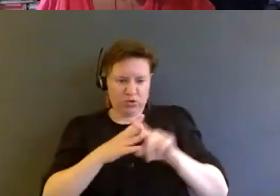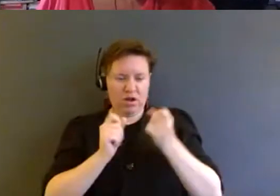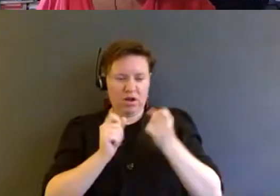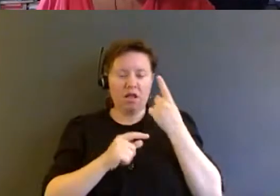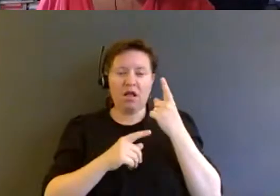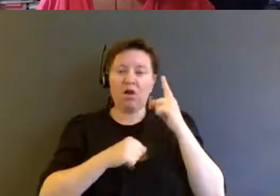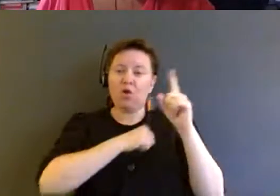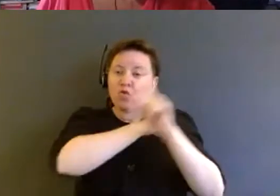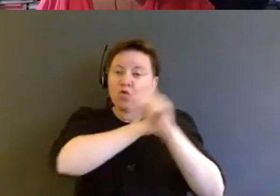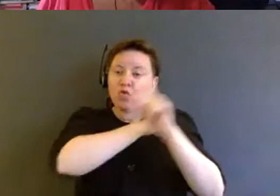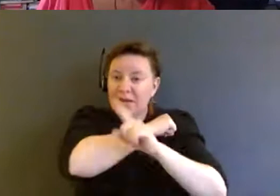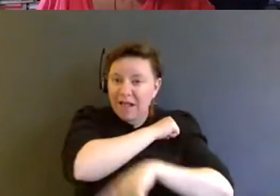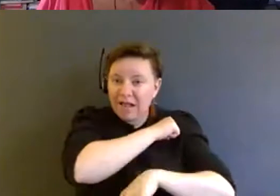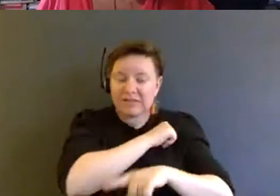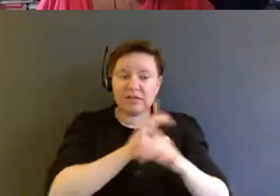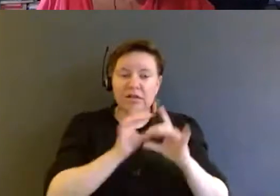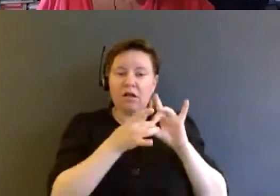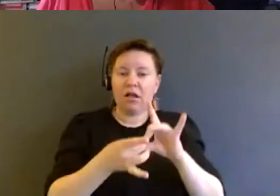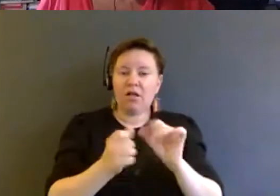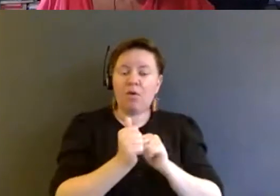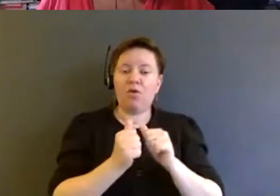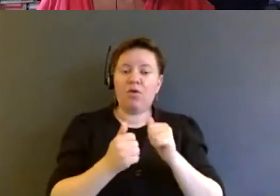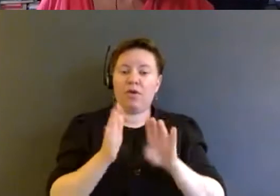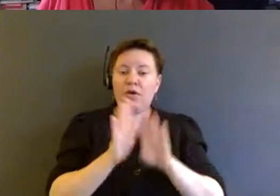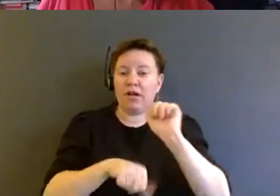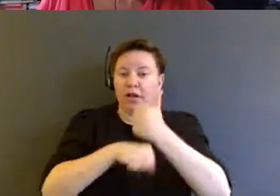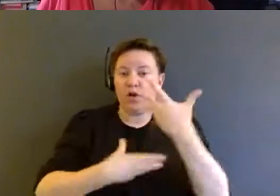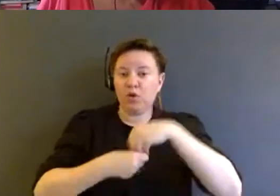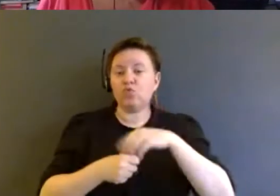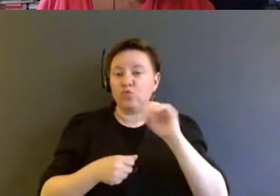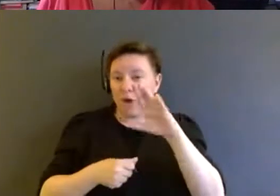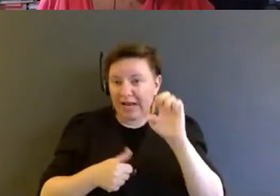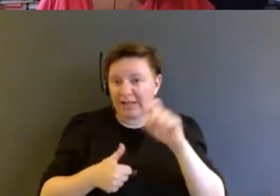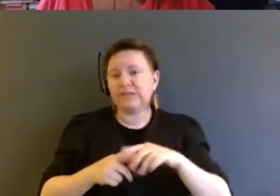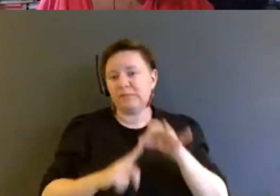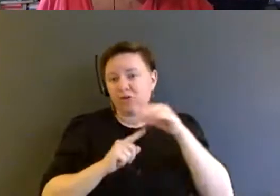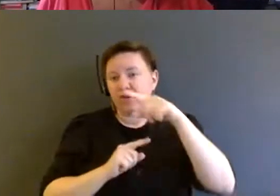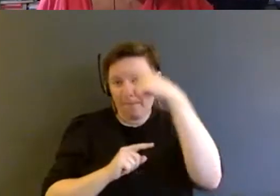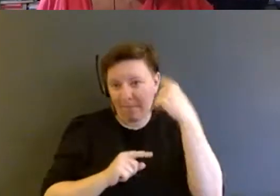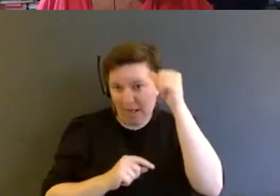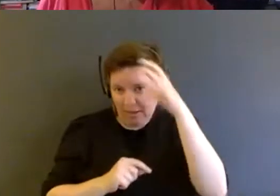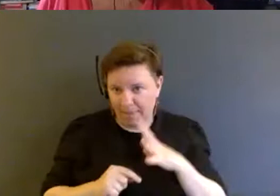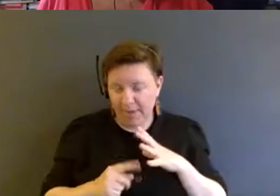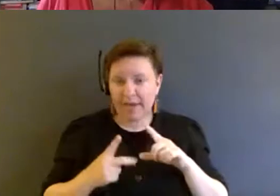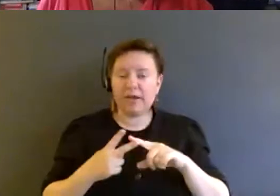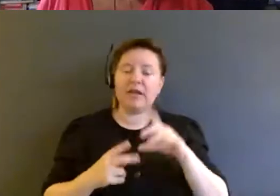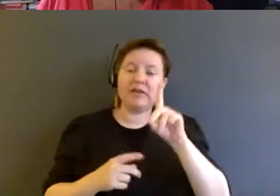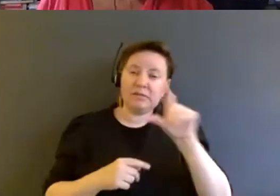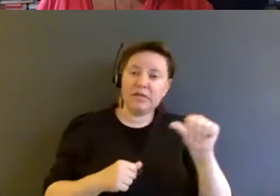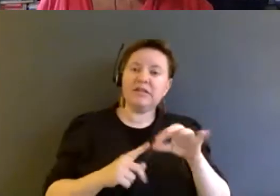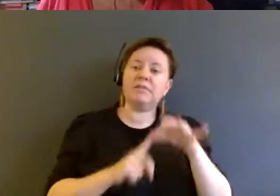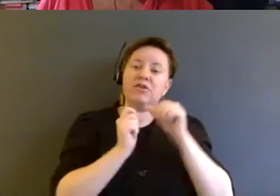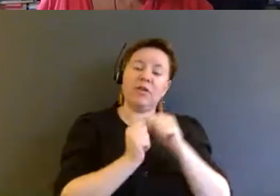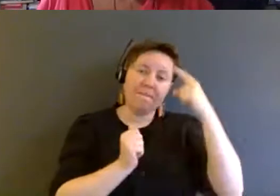entails the construction of both race, especially blackness, and disability, especially mental difference, as